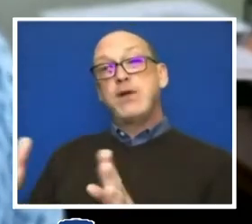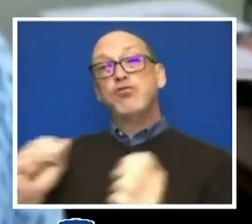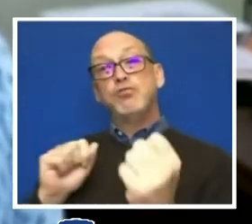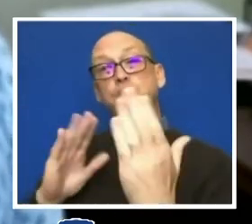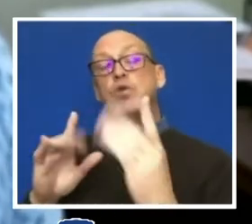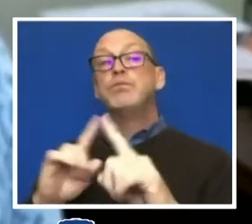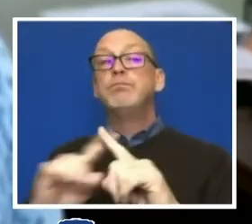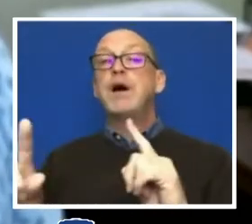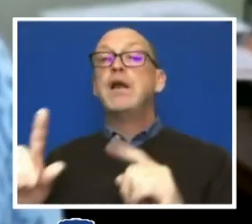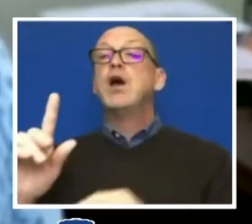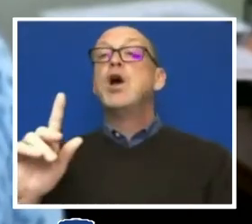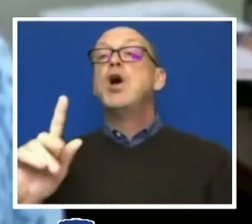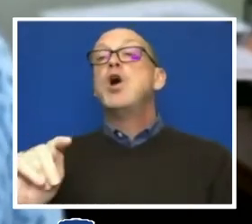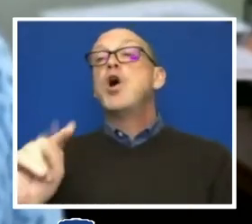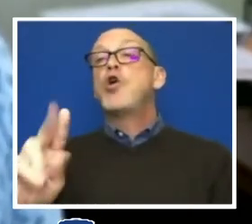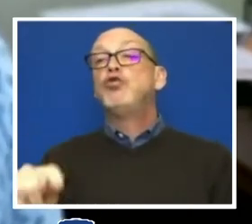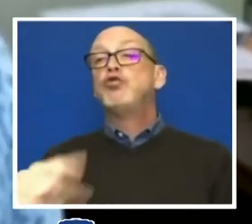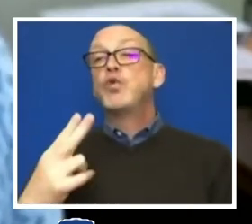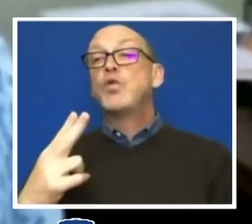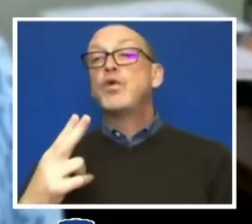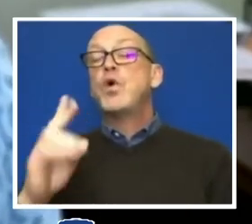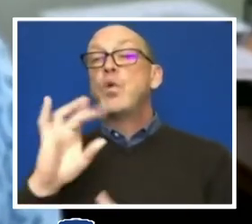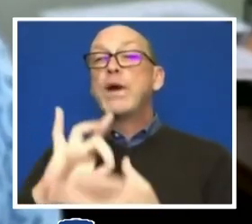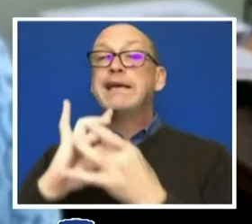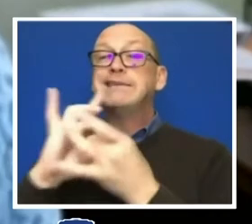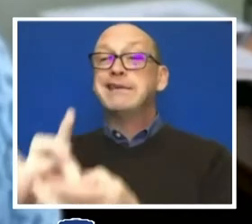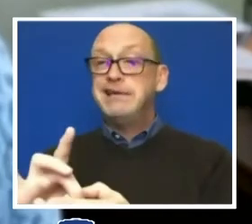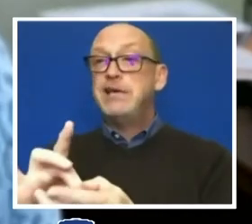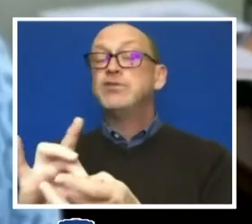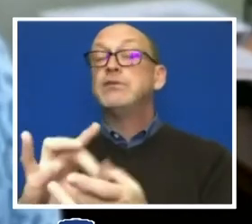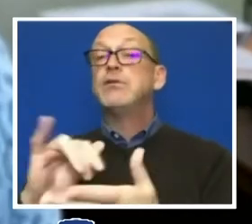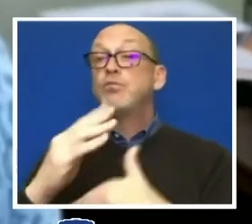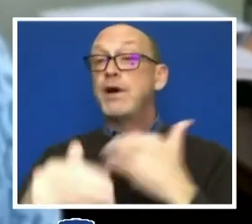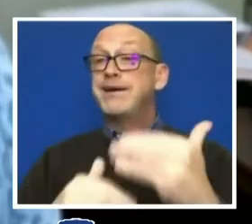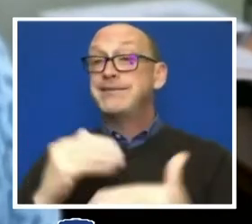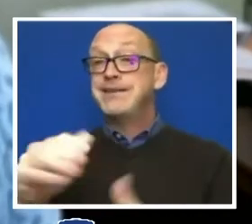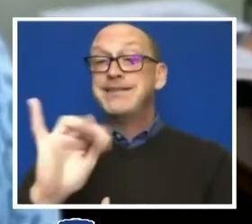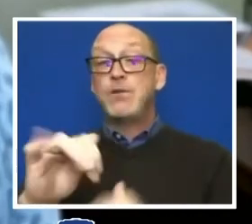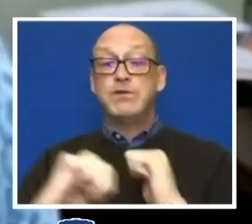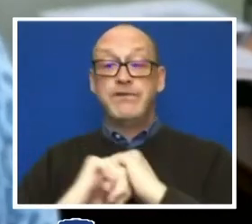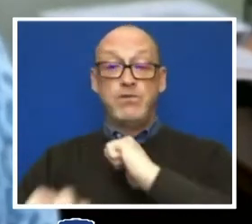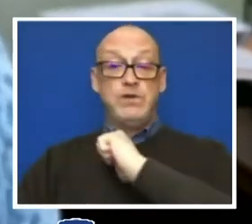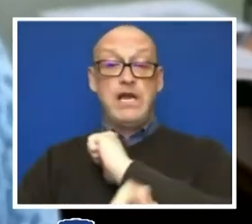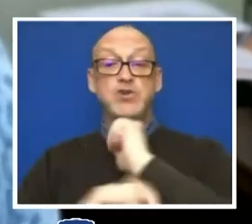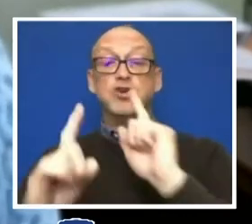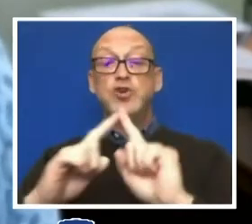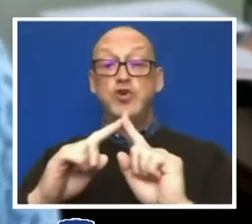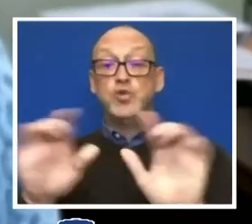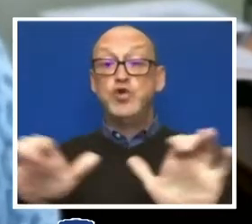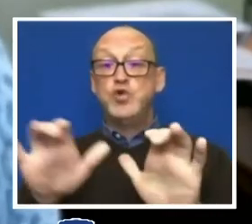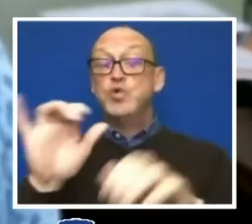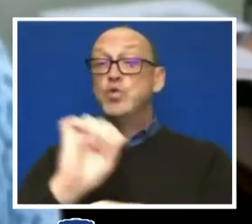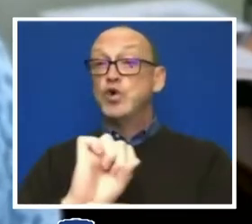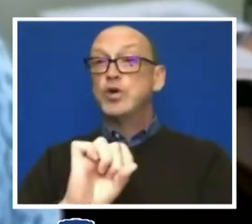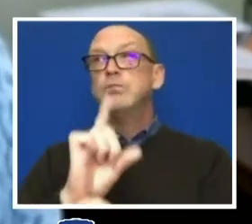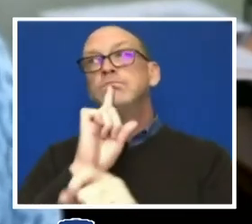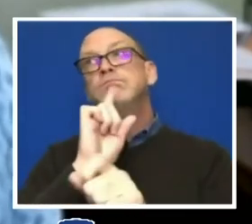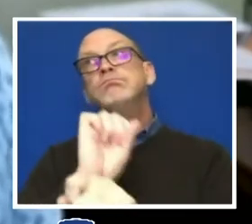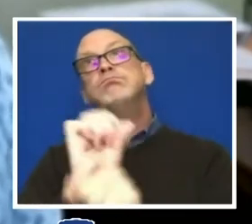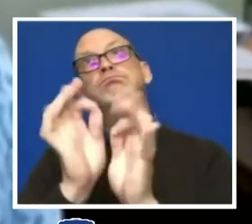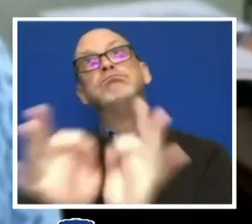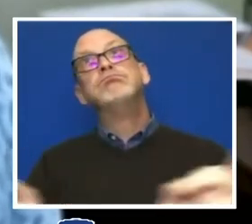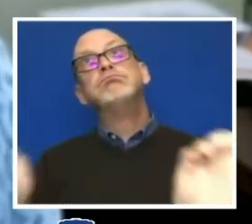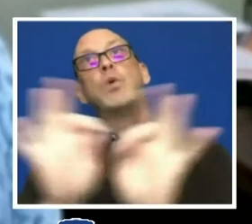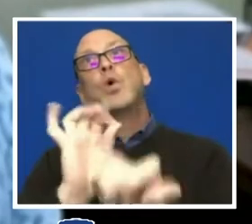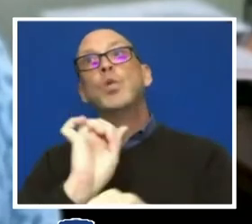reconciliation process was identified as foundational to do this work. And this is very important work. In